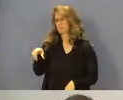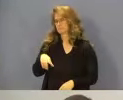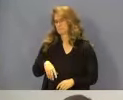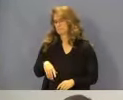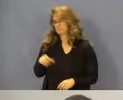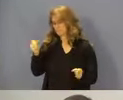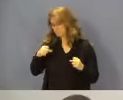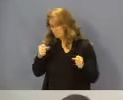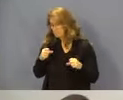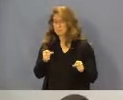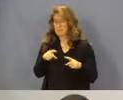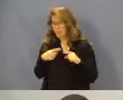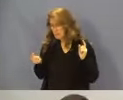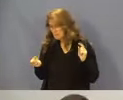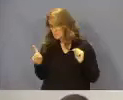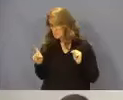Opposed?